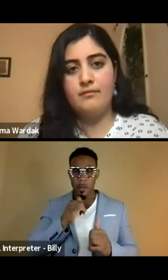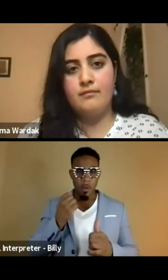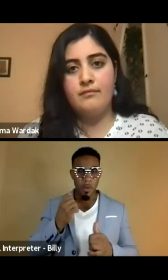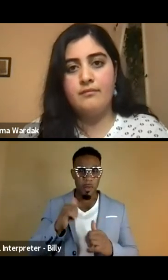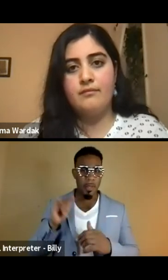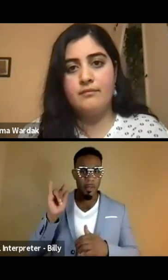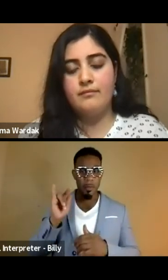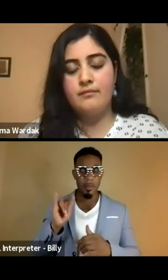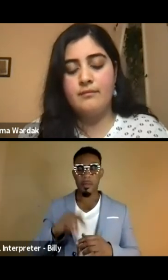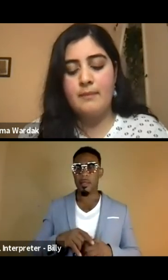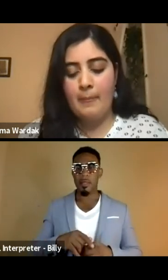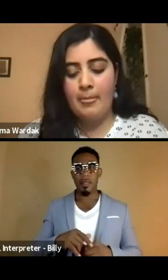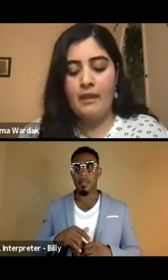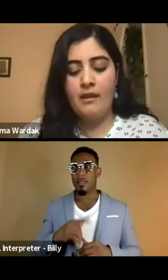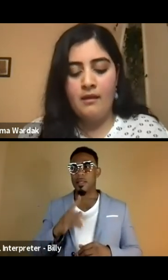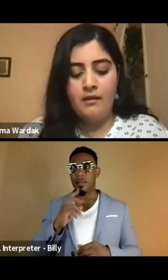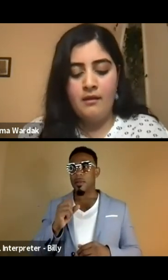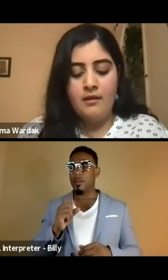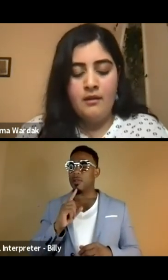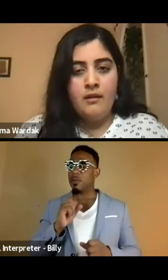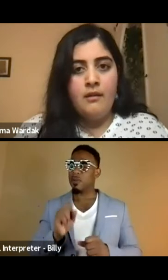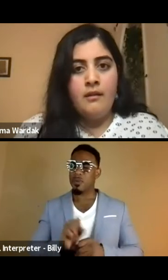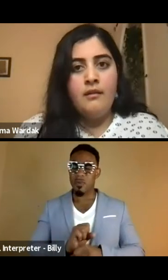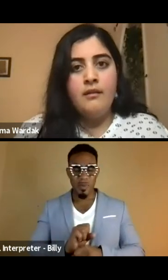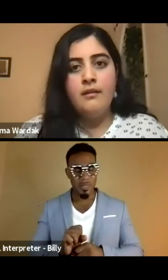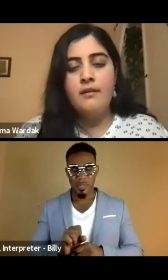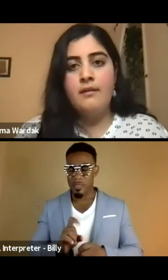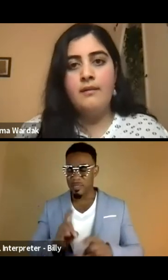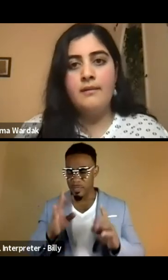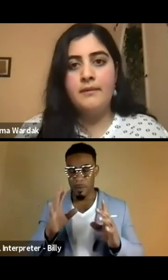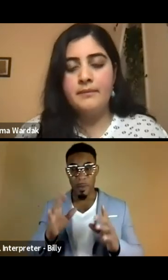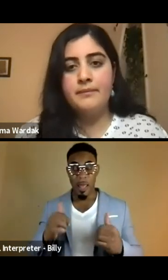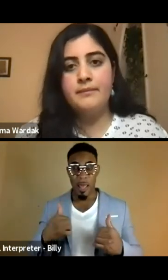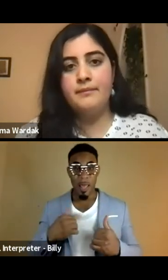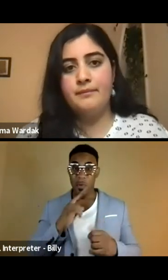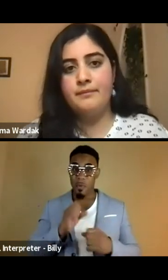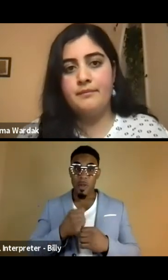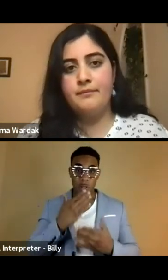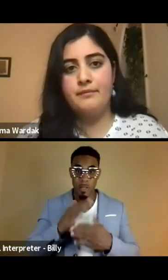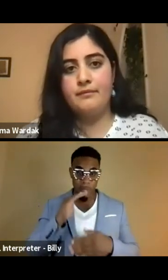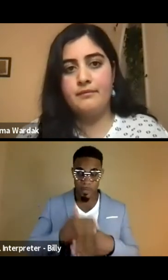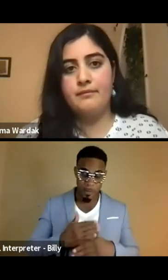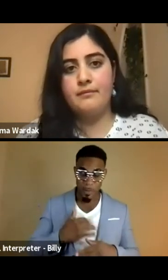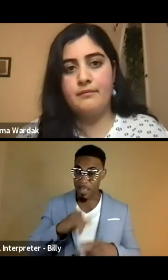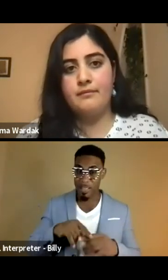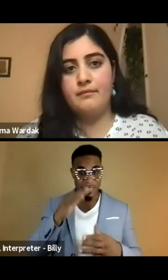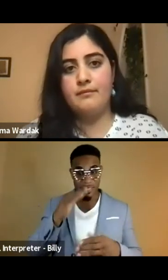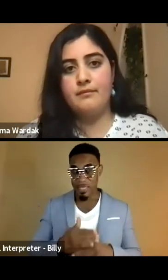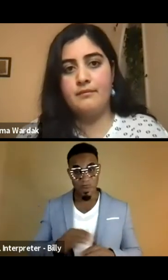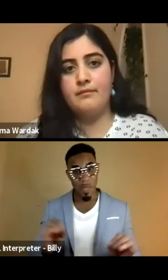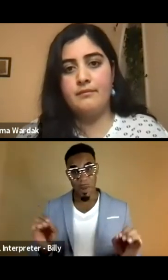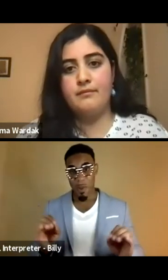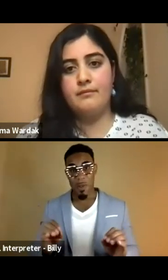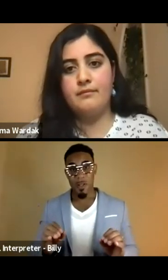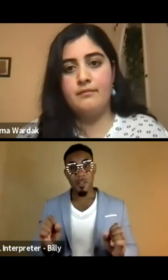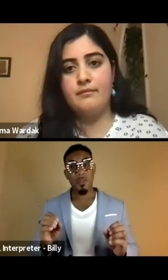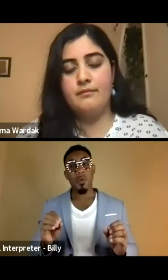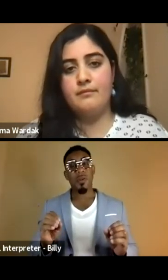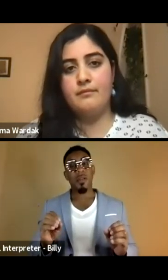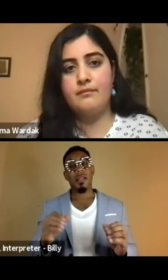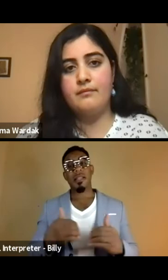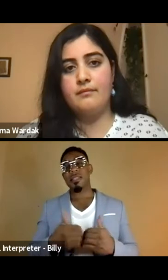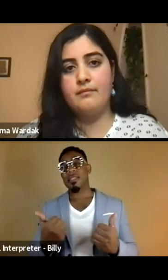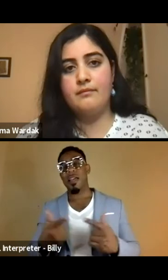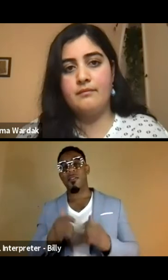airplanes and such, it was really terrible. I'm a really good sleeper and I couldn't sleep at all. So aside